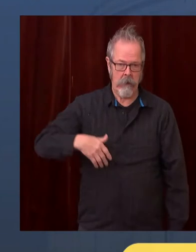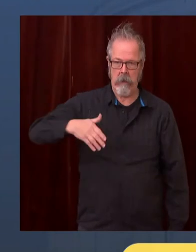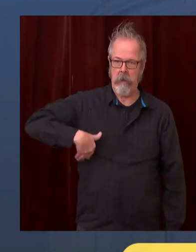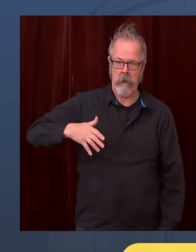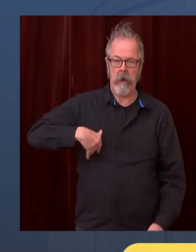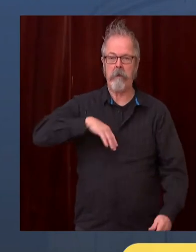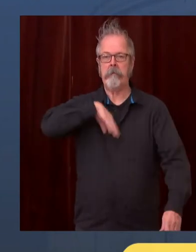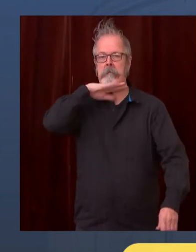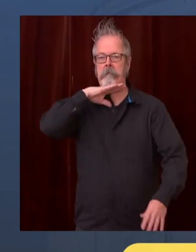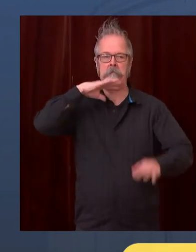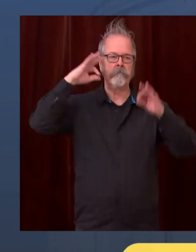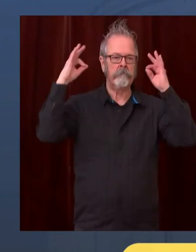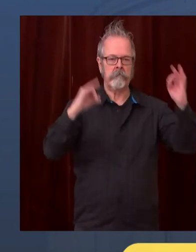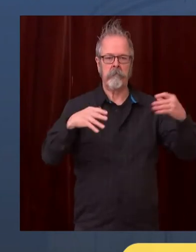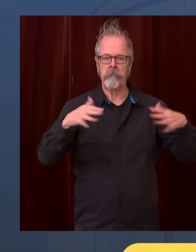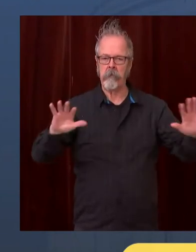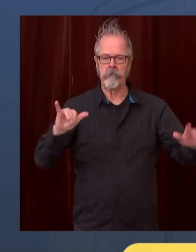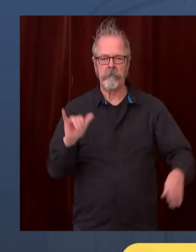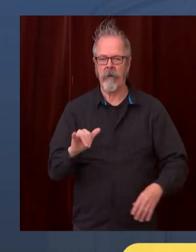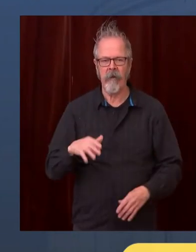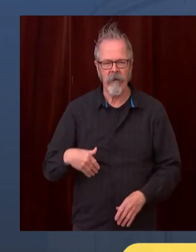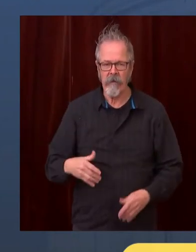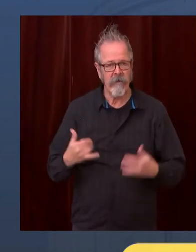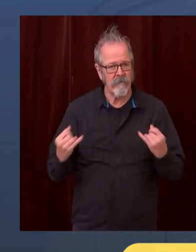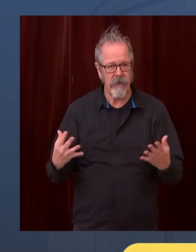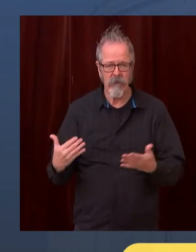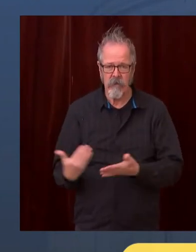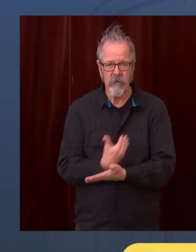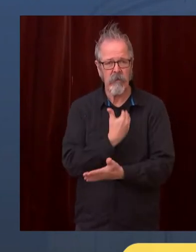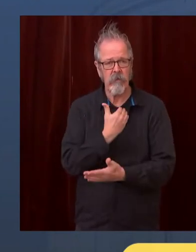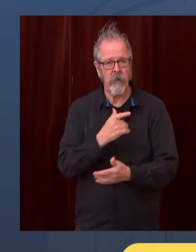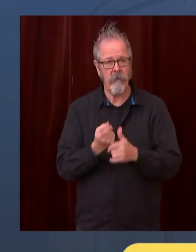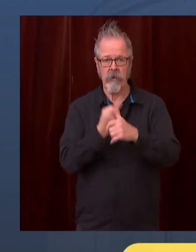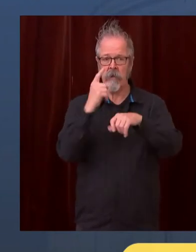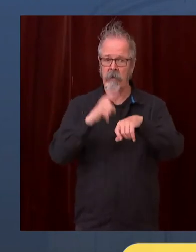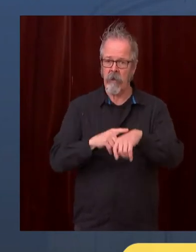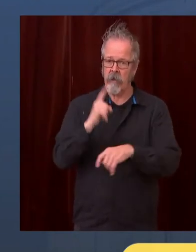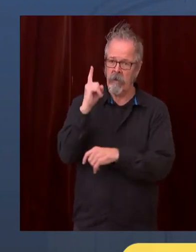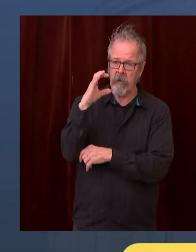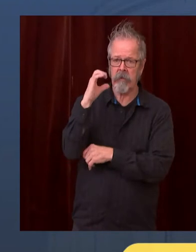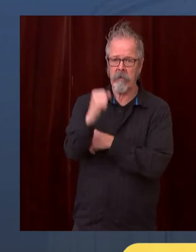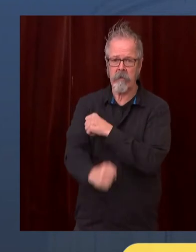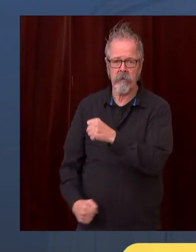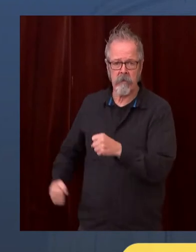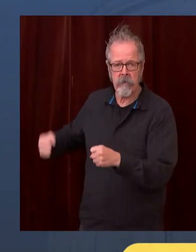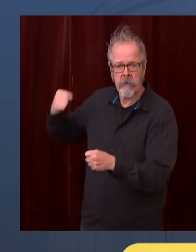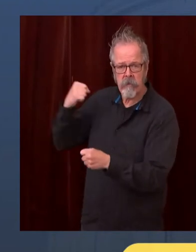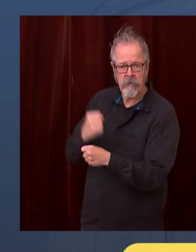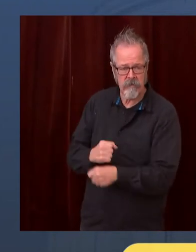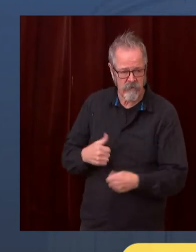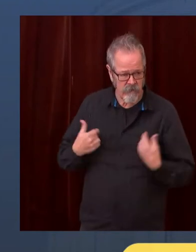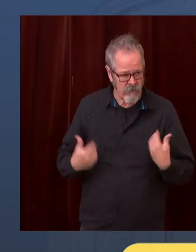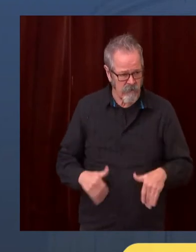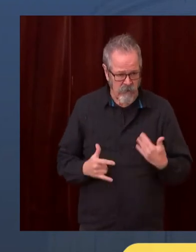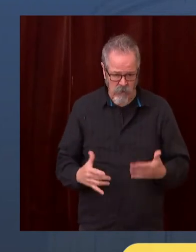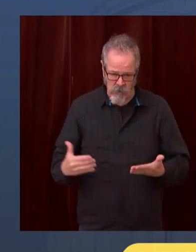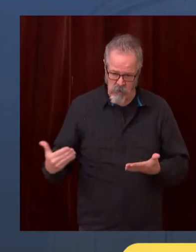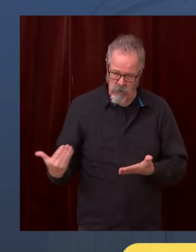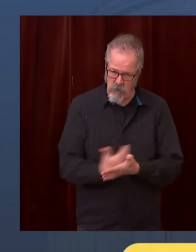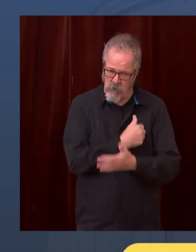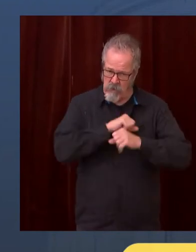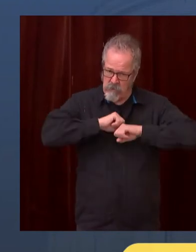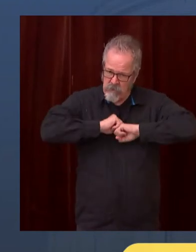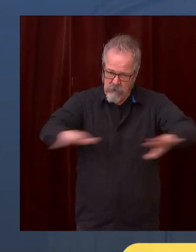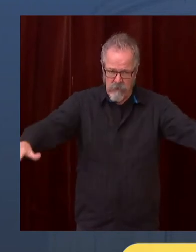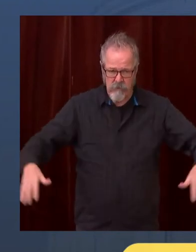again in June, July. And, you we've seen an uptick here locally. It's not been as bad as other parts of Texas